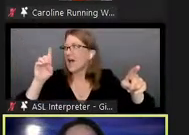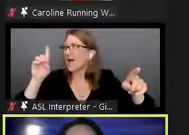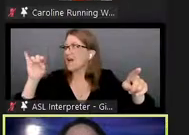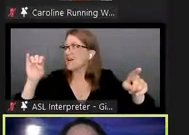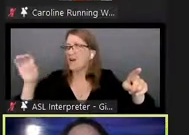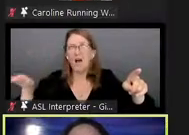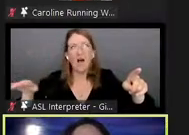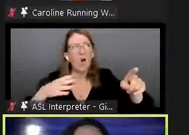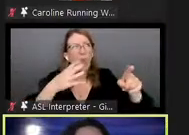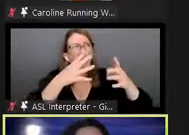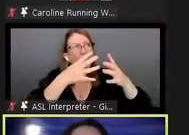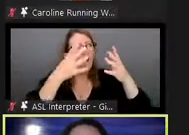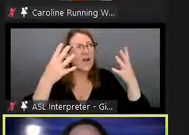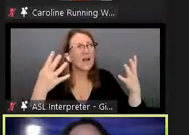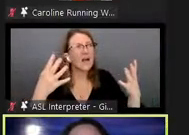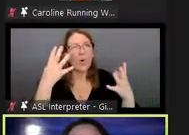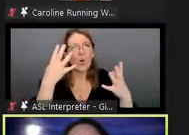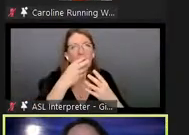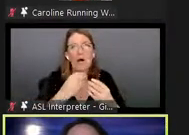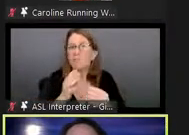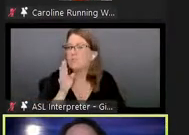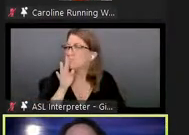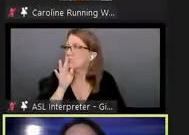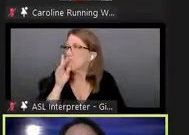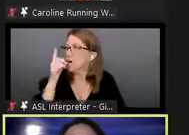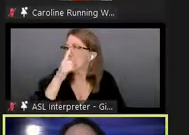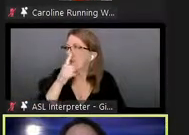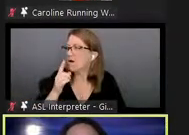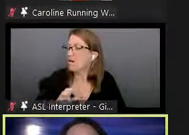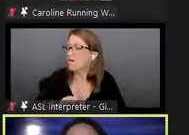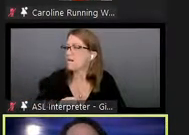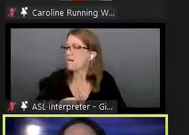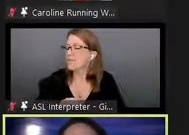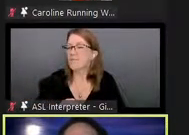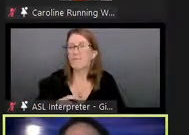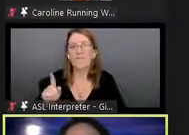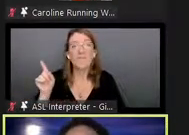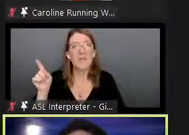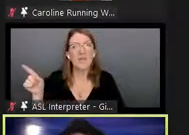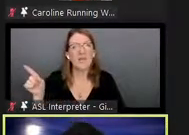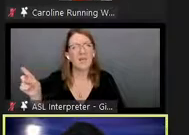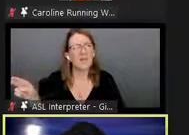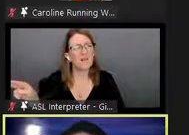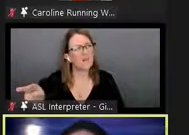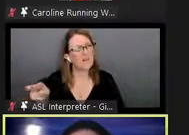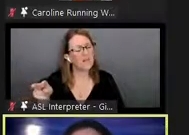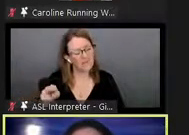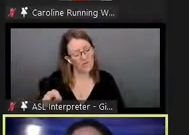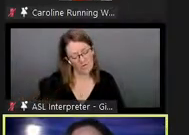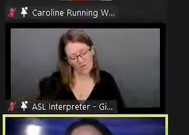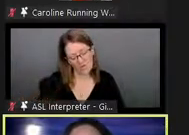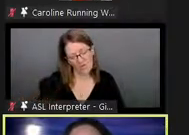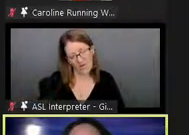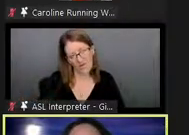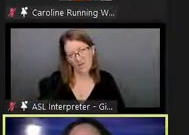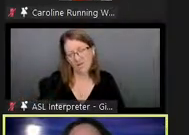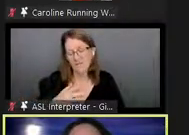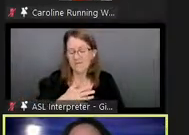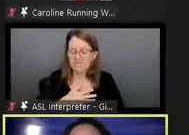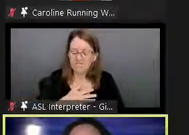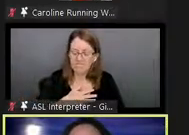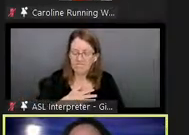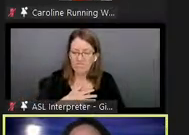and he kind of looked down and he looked a little crestfallen and